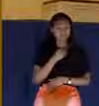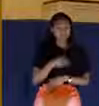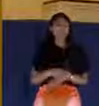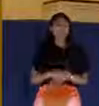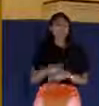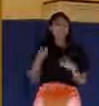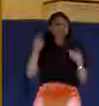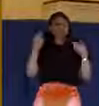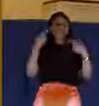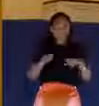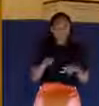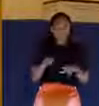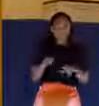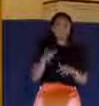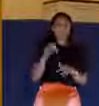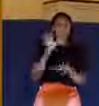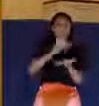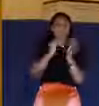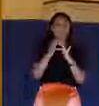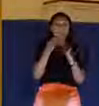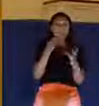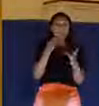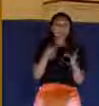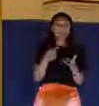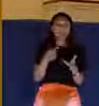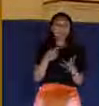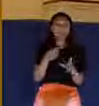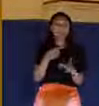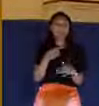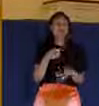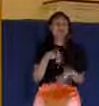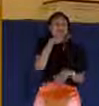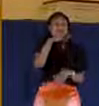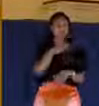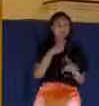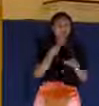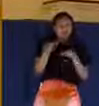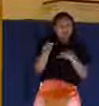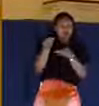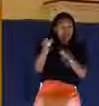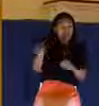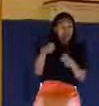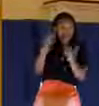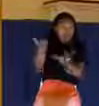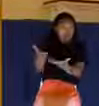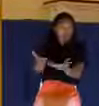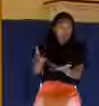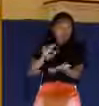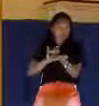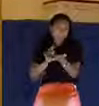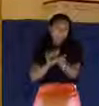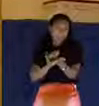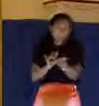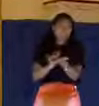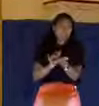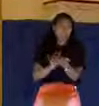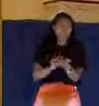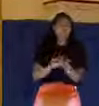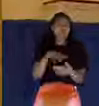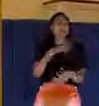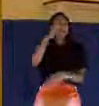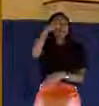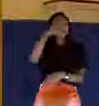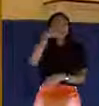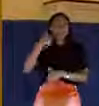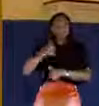And the Bible also says that they were fulfilling scripture, and that they were casting lots for